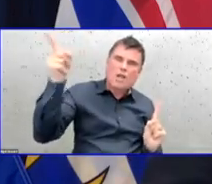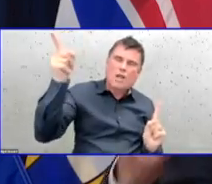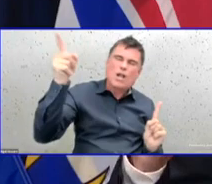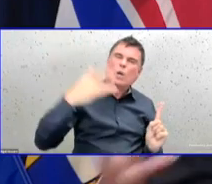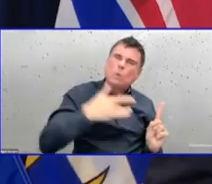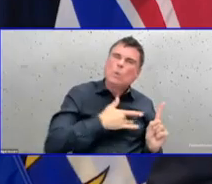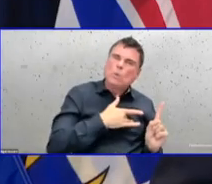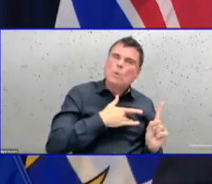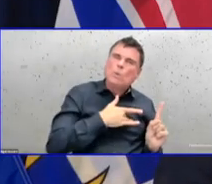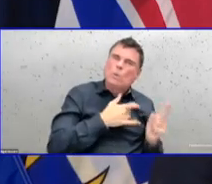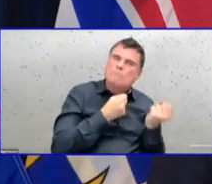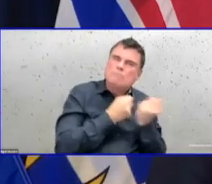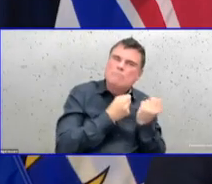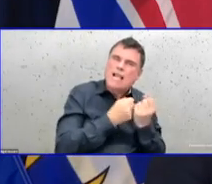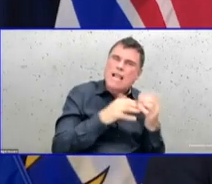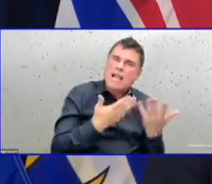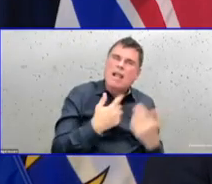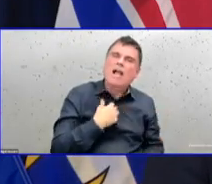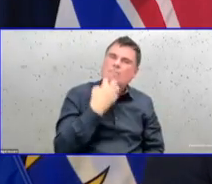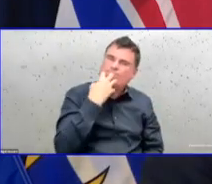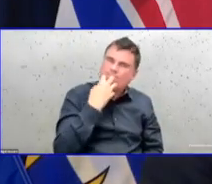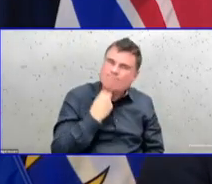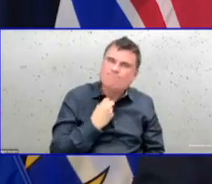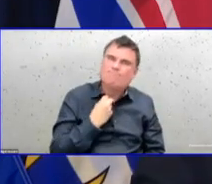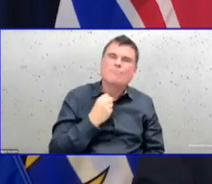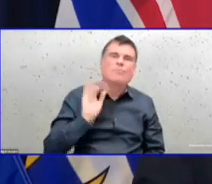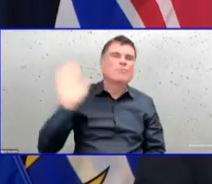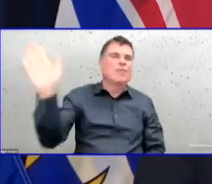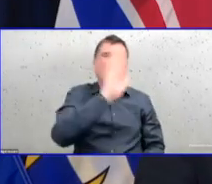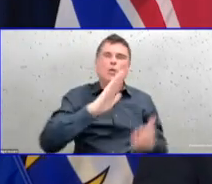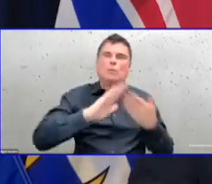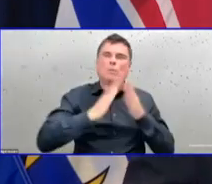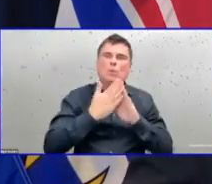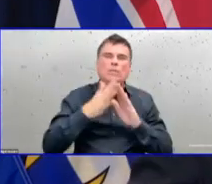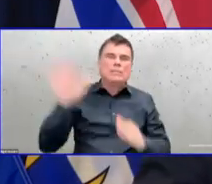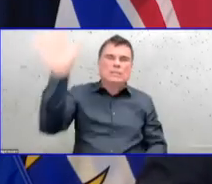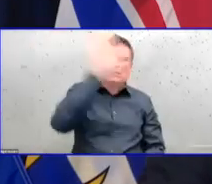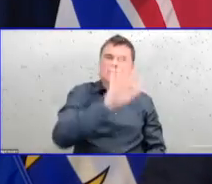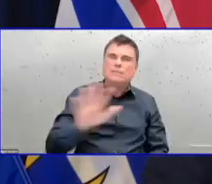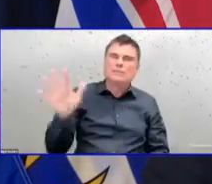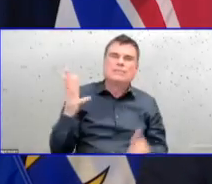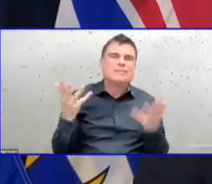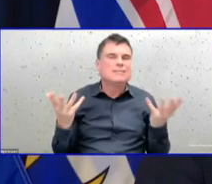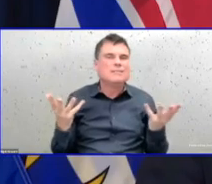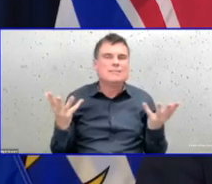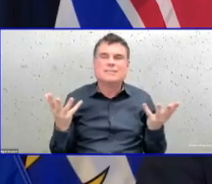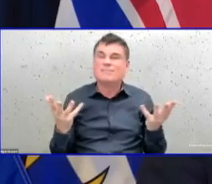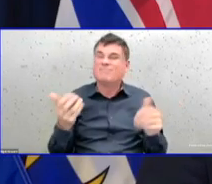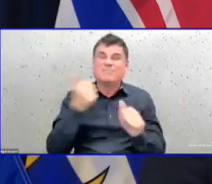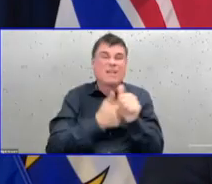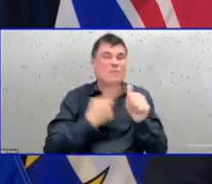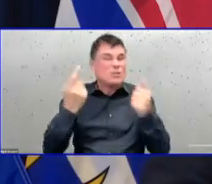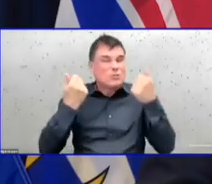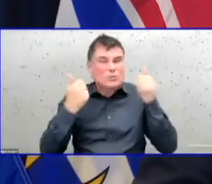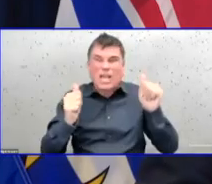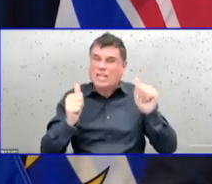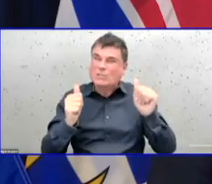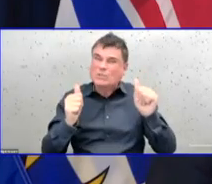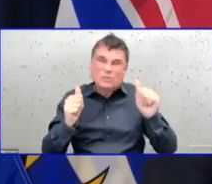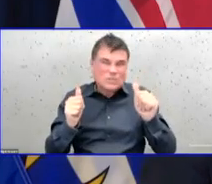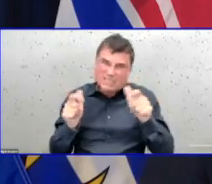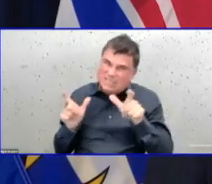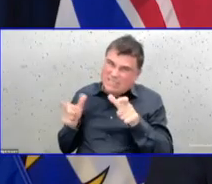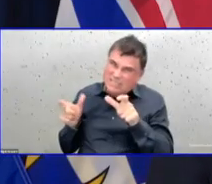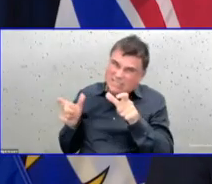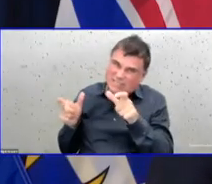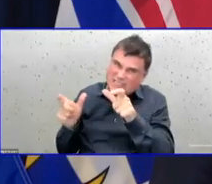rates from Mayor Ackerman and Fort St. John to MLA's, but mostly just to people in the community. We're seeing those rates